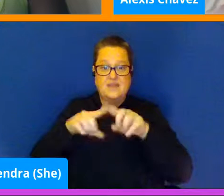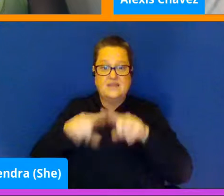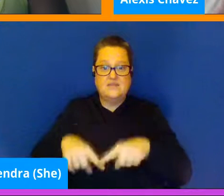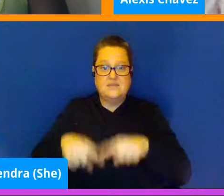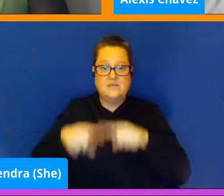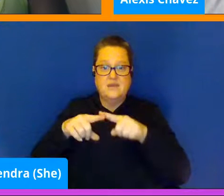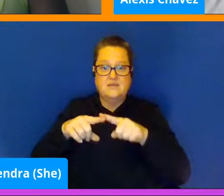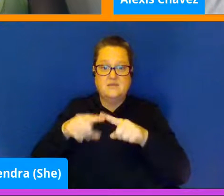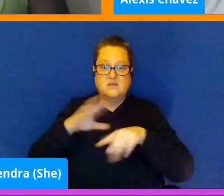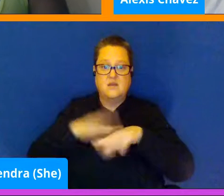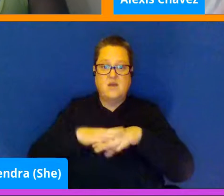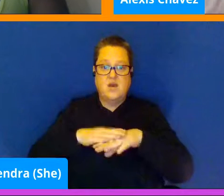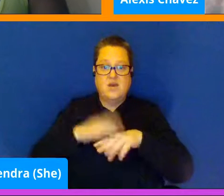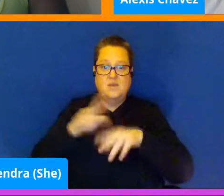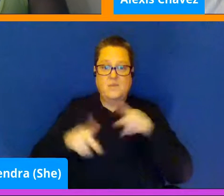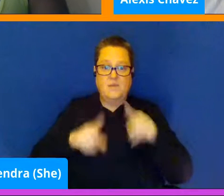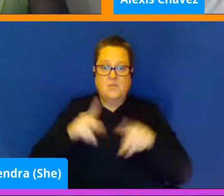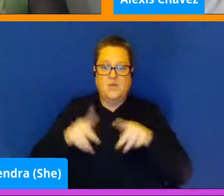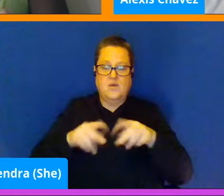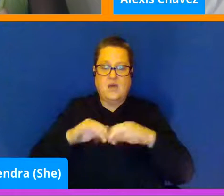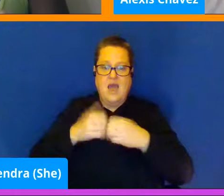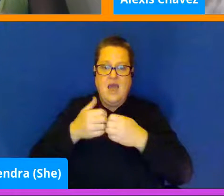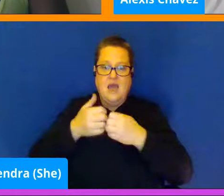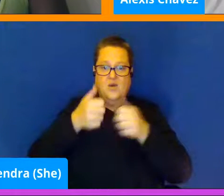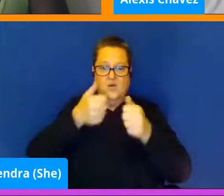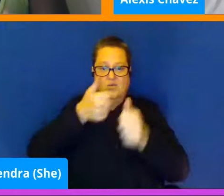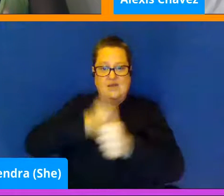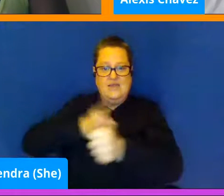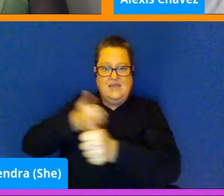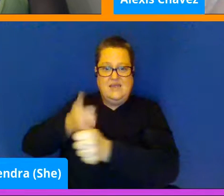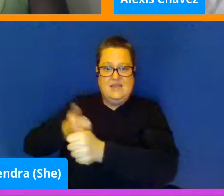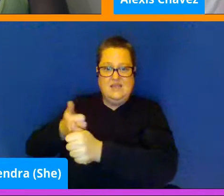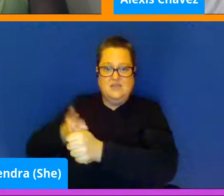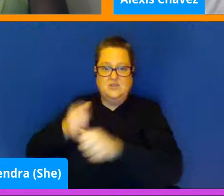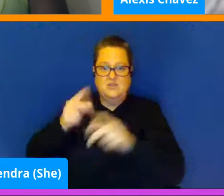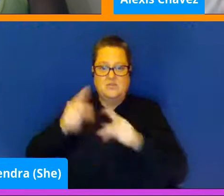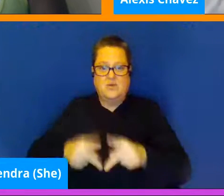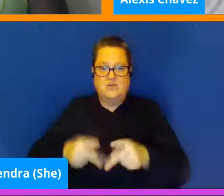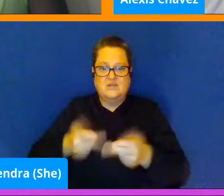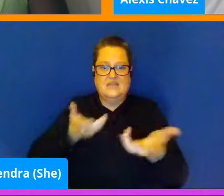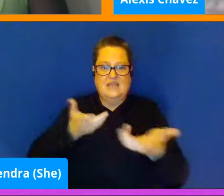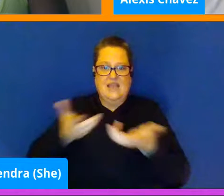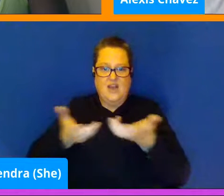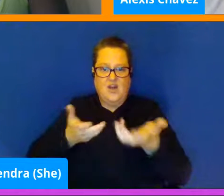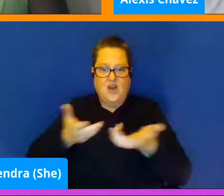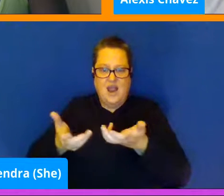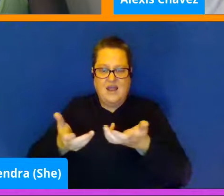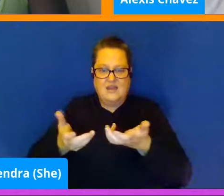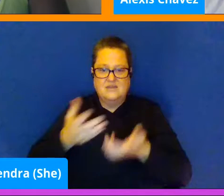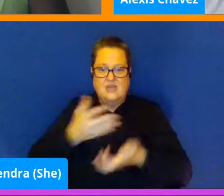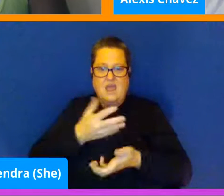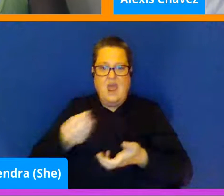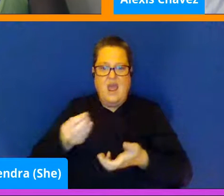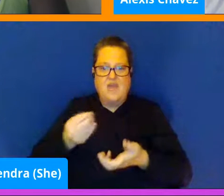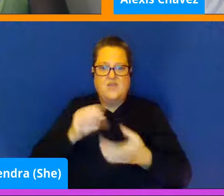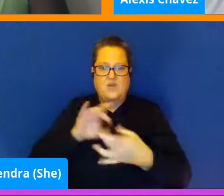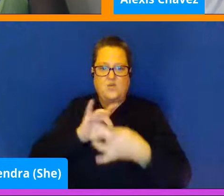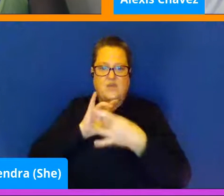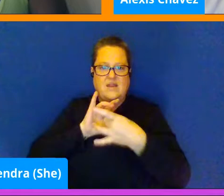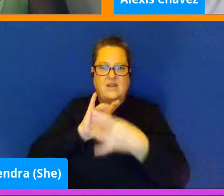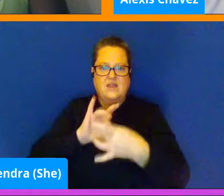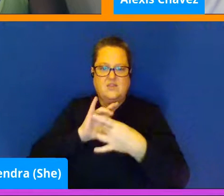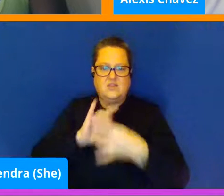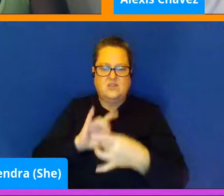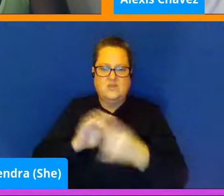each person uses it and how they interact with it and their own relationship to these different strategies.